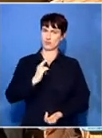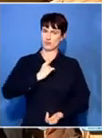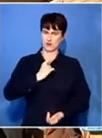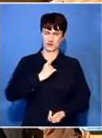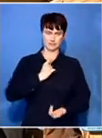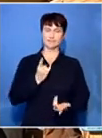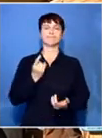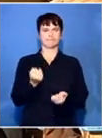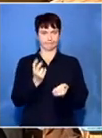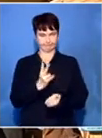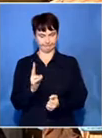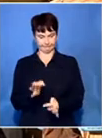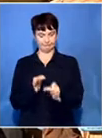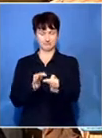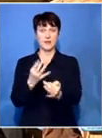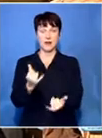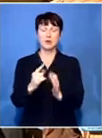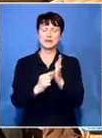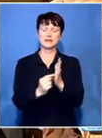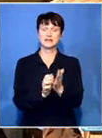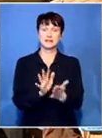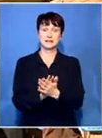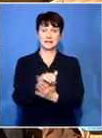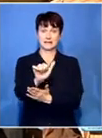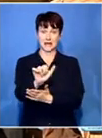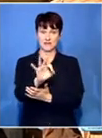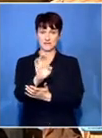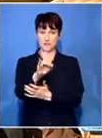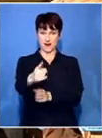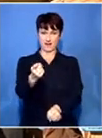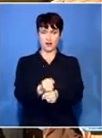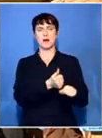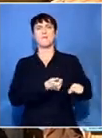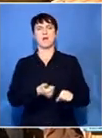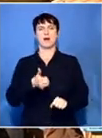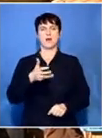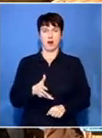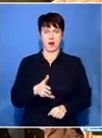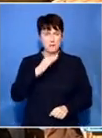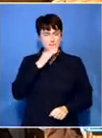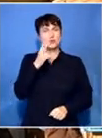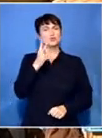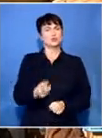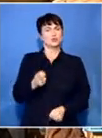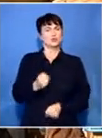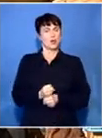16th of February next year, two years after Macias' death. Mangoba Mkunu, SIPC News, Delmas.